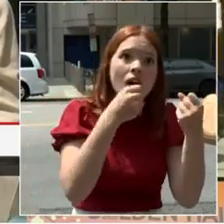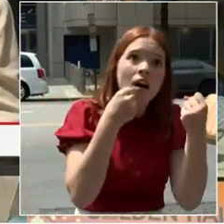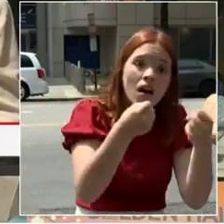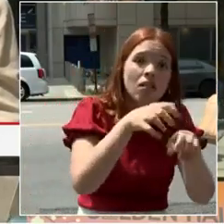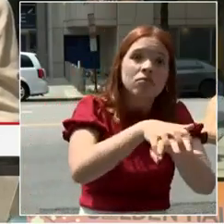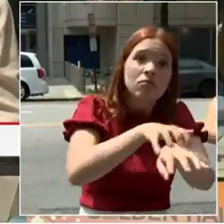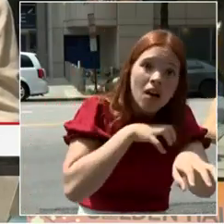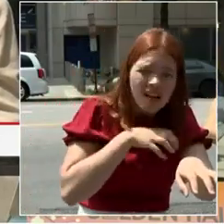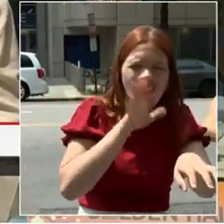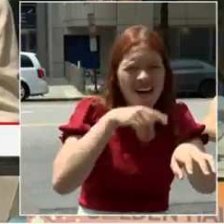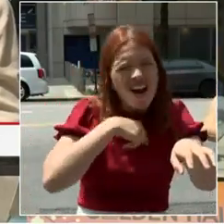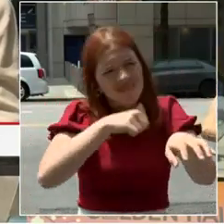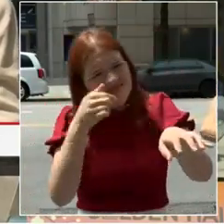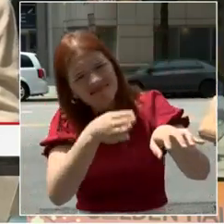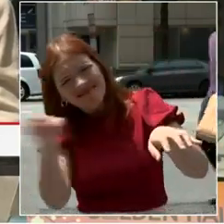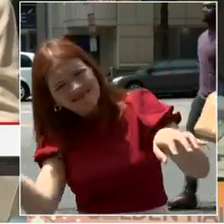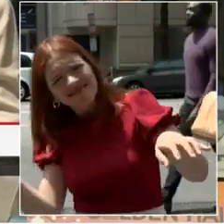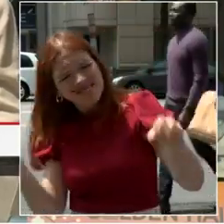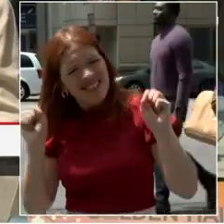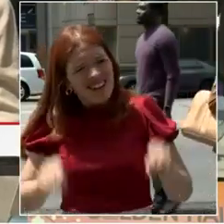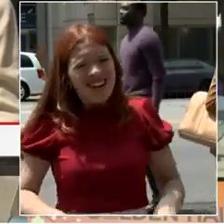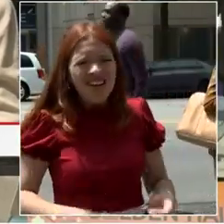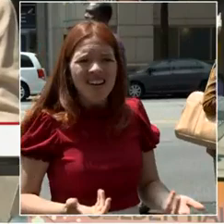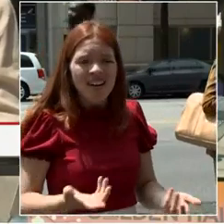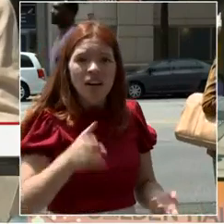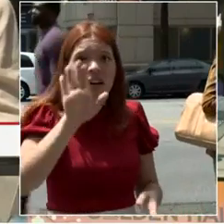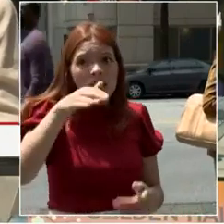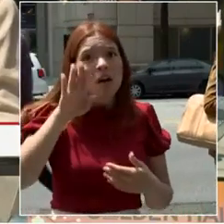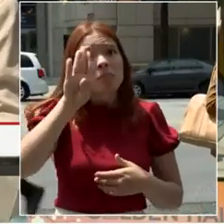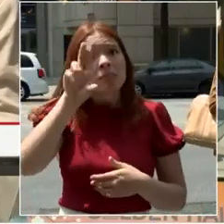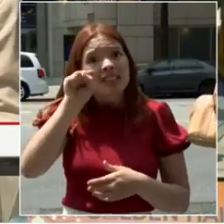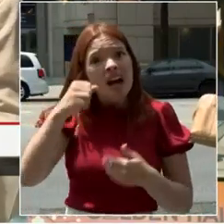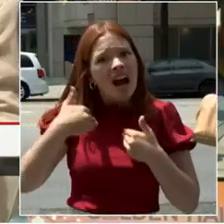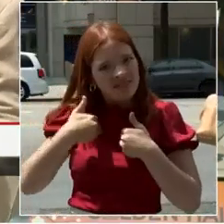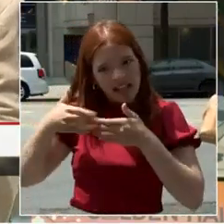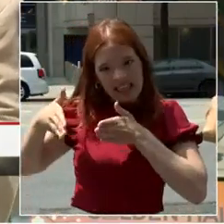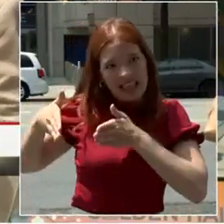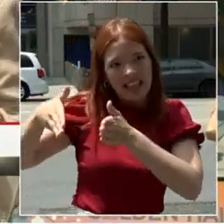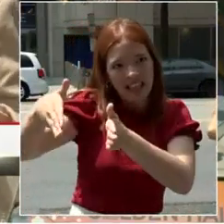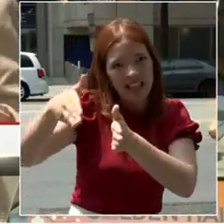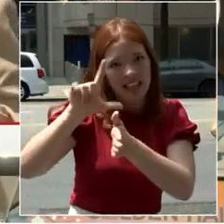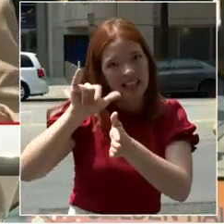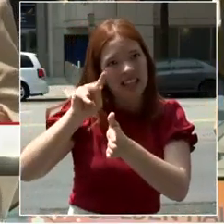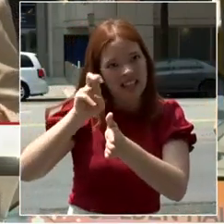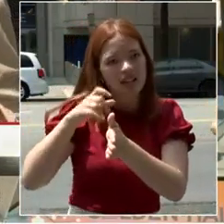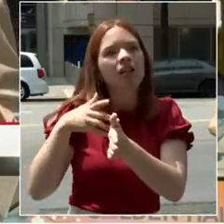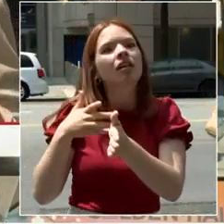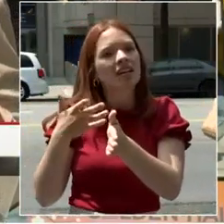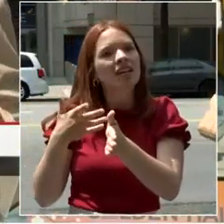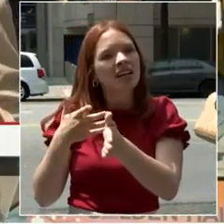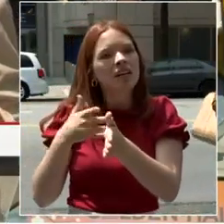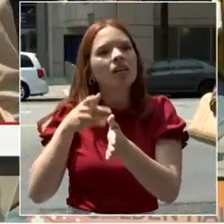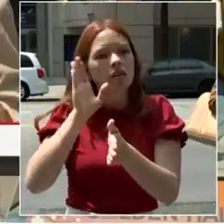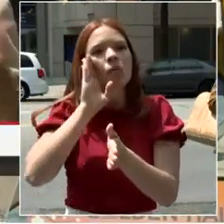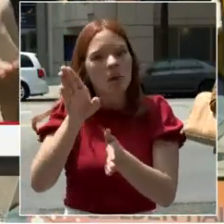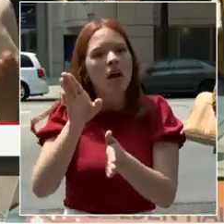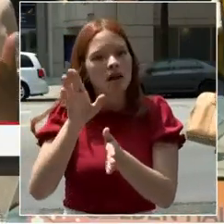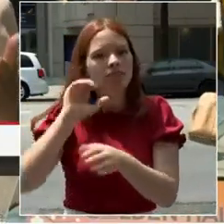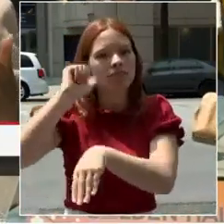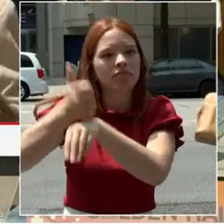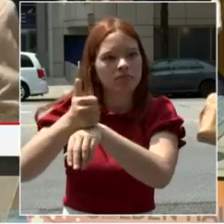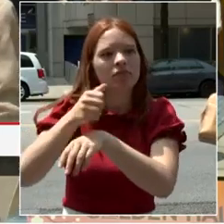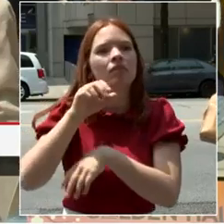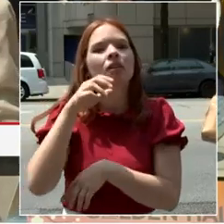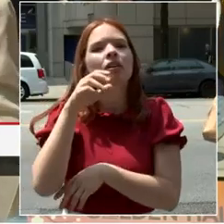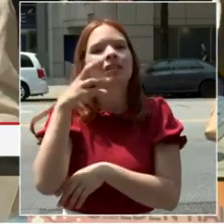we hope to have more on 16th Street as well. And I'm proud to say that I